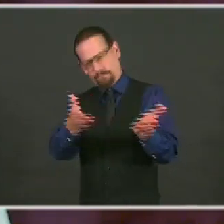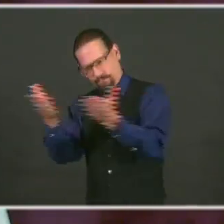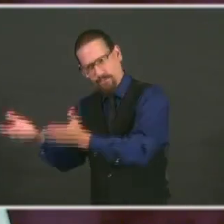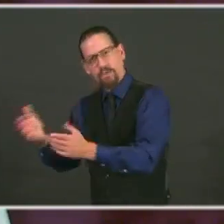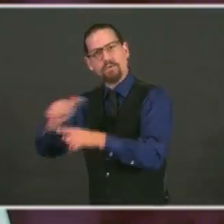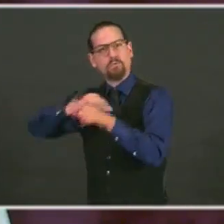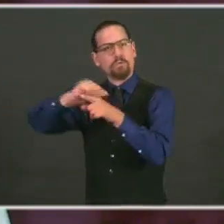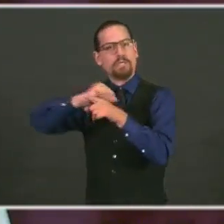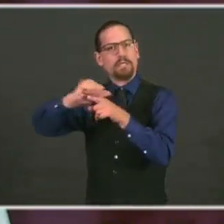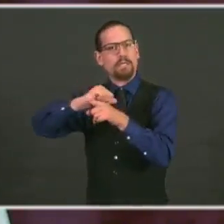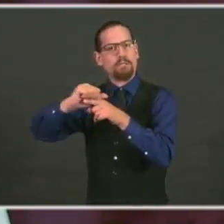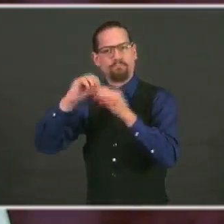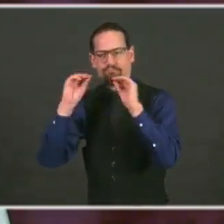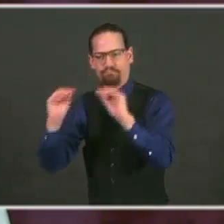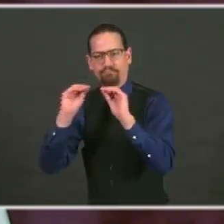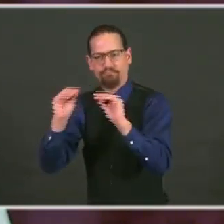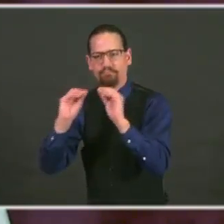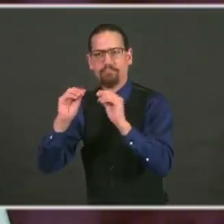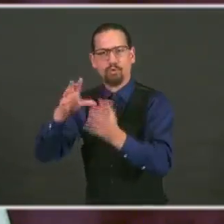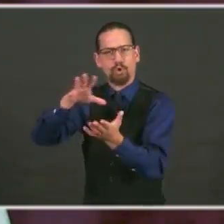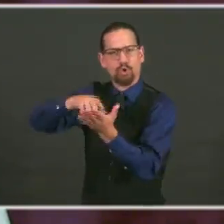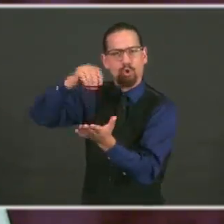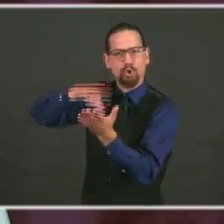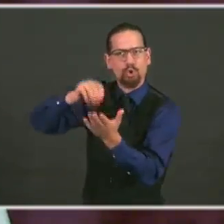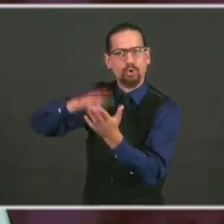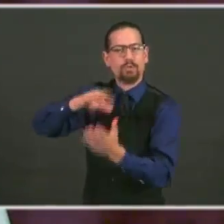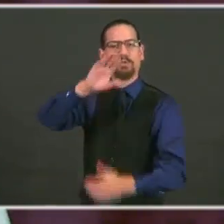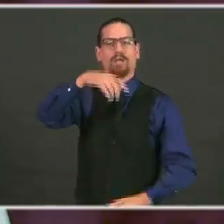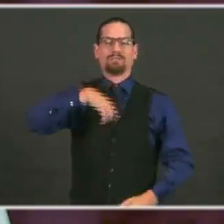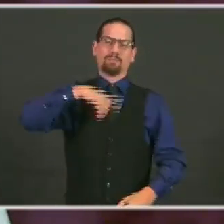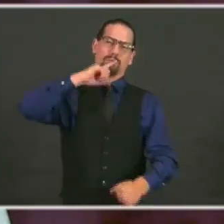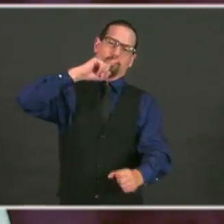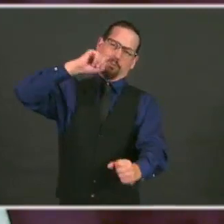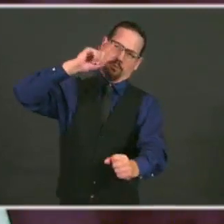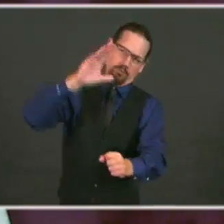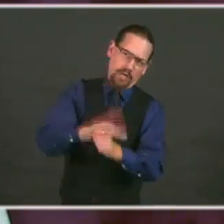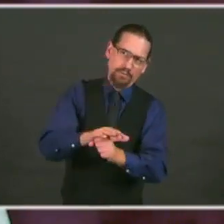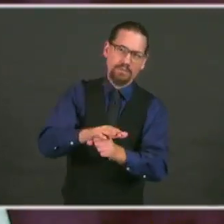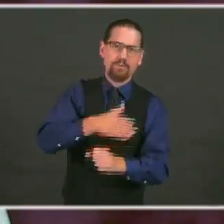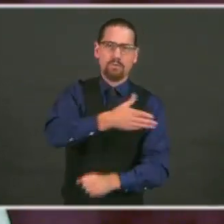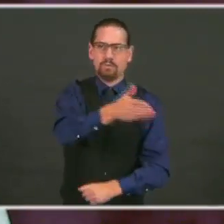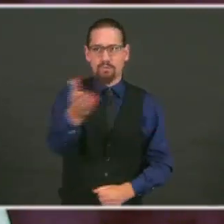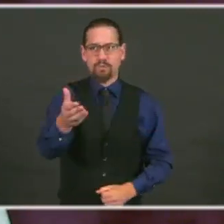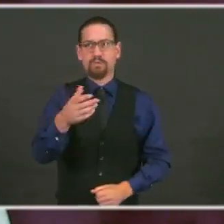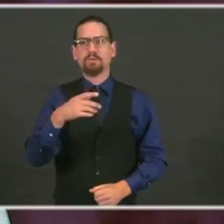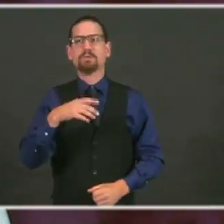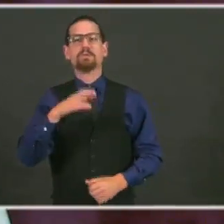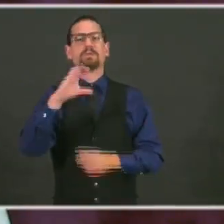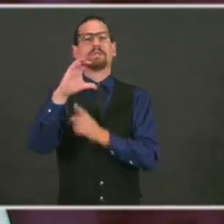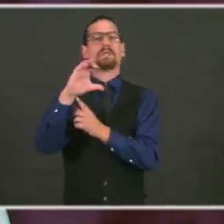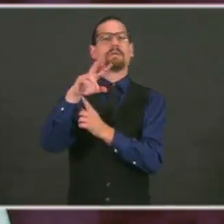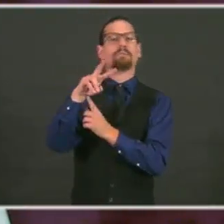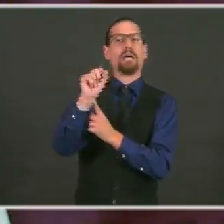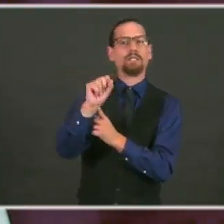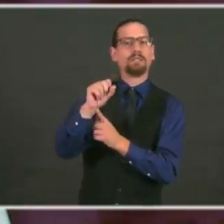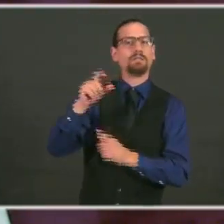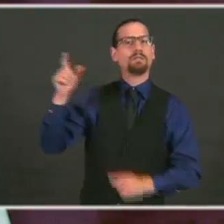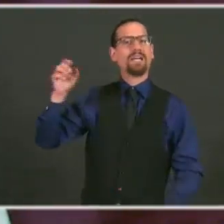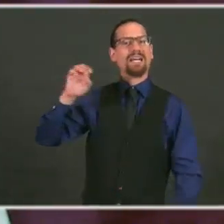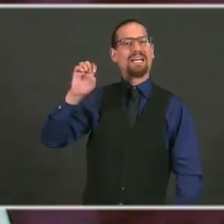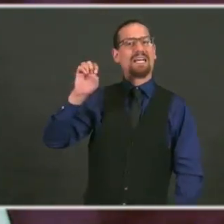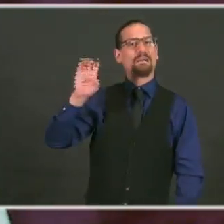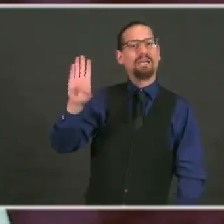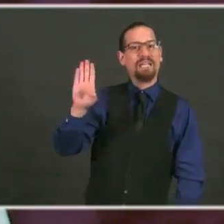commitments, from numerous employers, including CVS, Electric Boat, Microsoft, Amazon Web